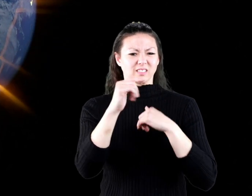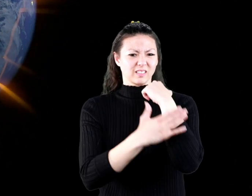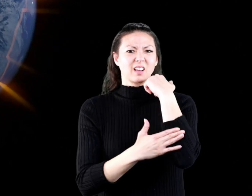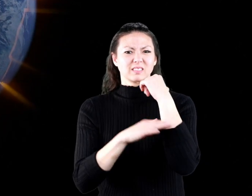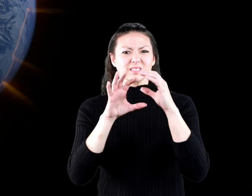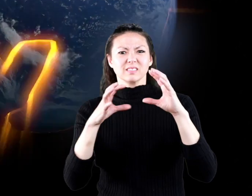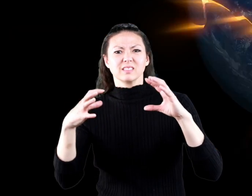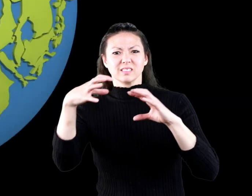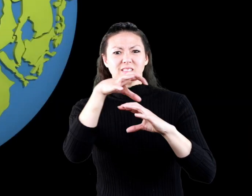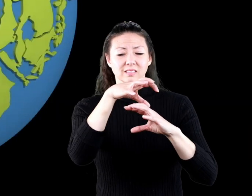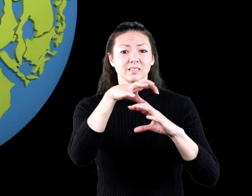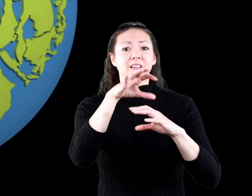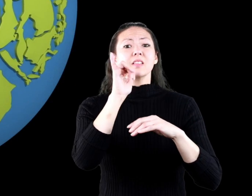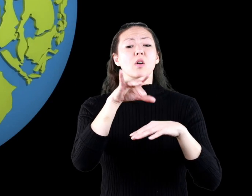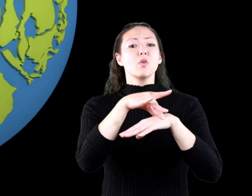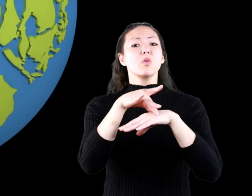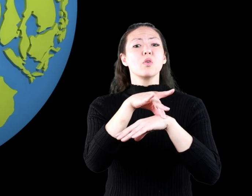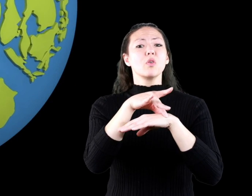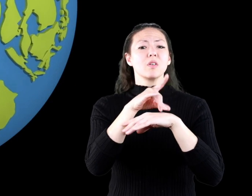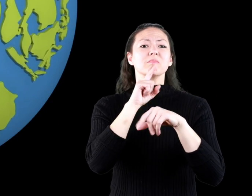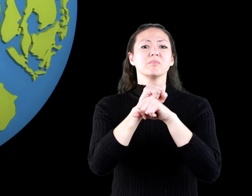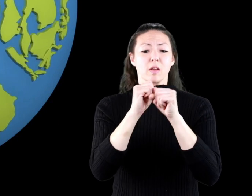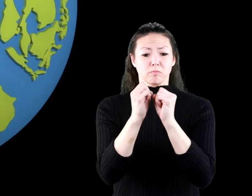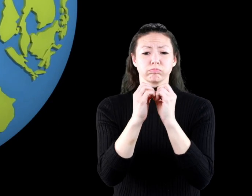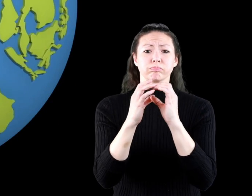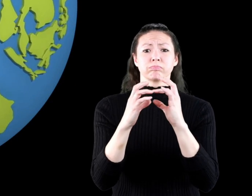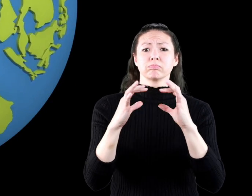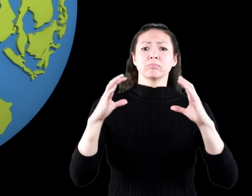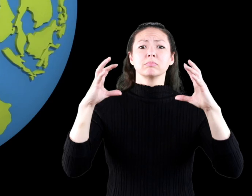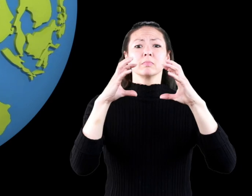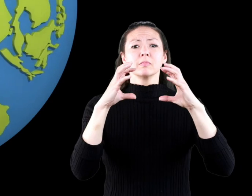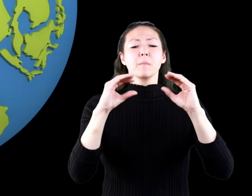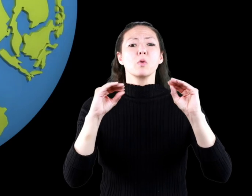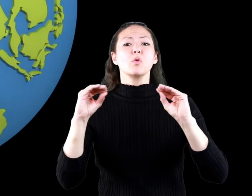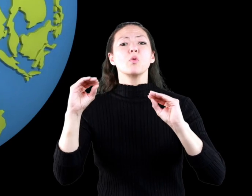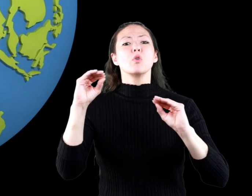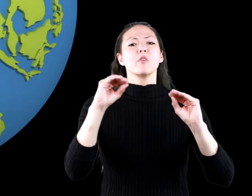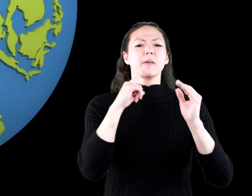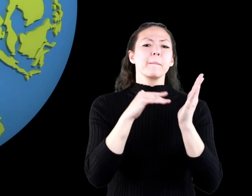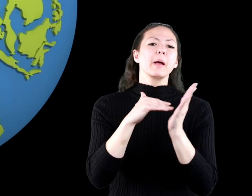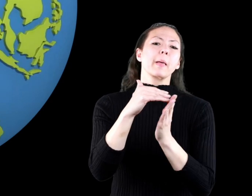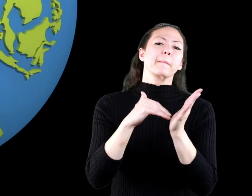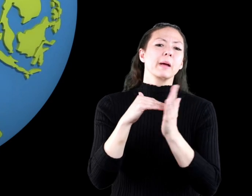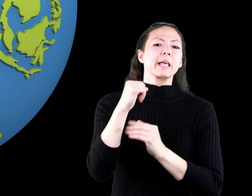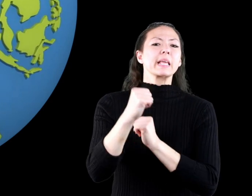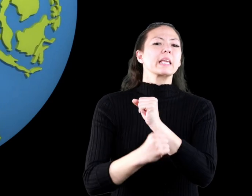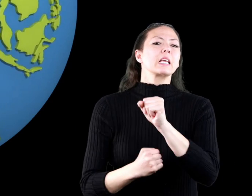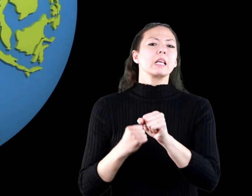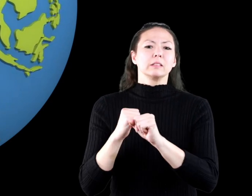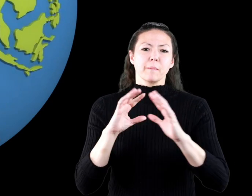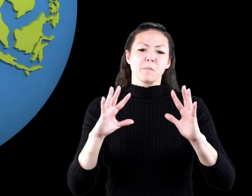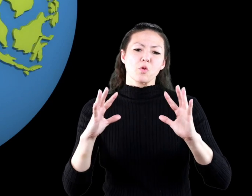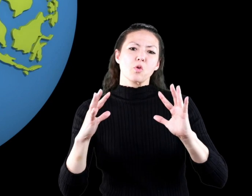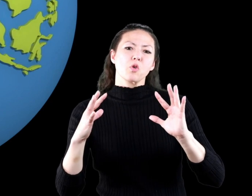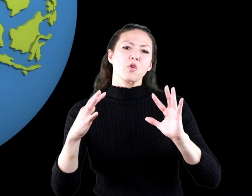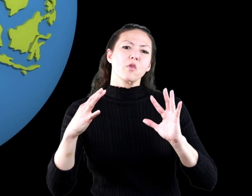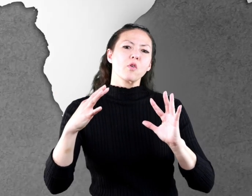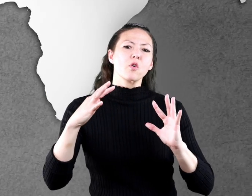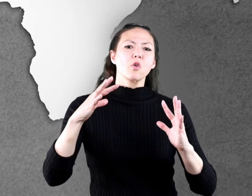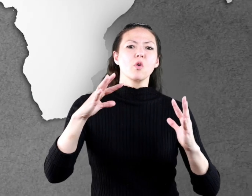coincidence the continents on earth were actually formed due to the movement of these plates over millions and millions of years